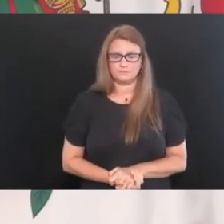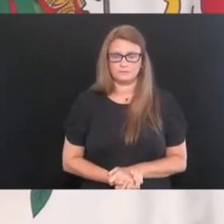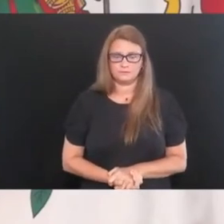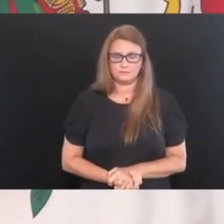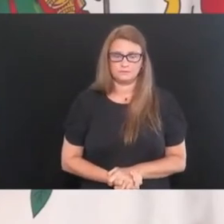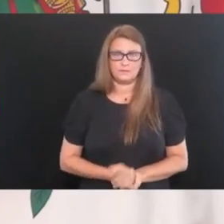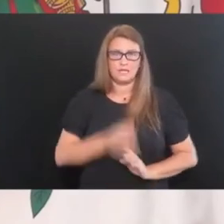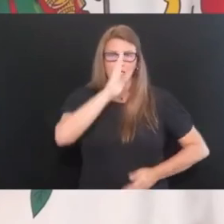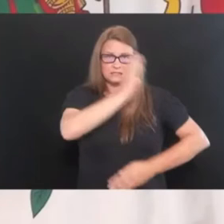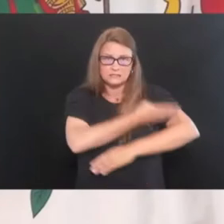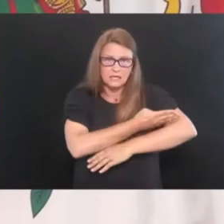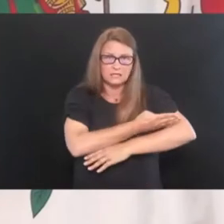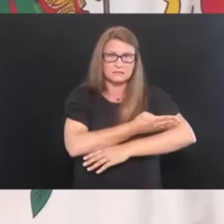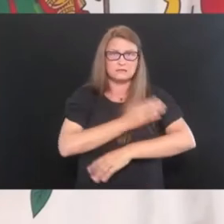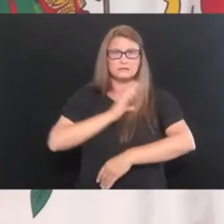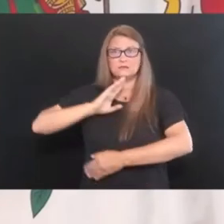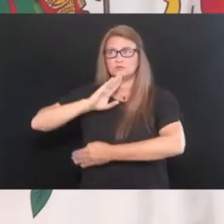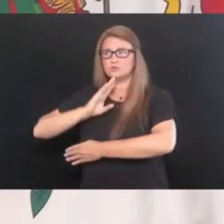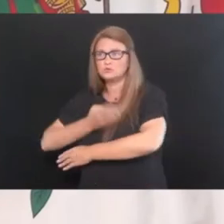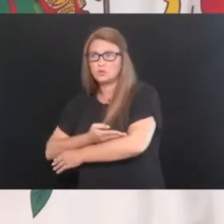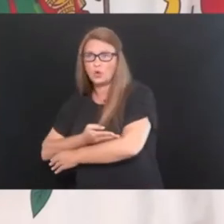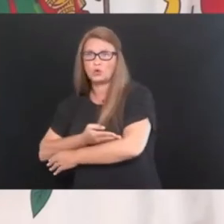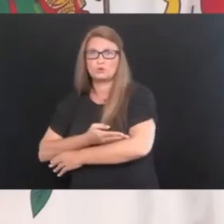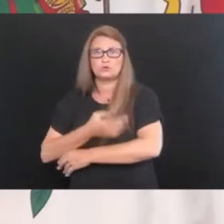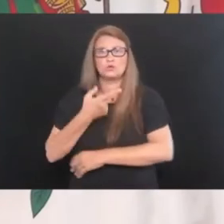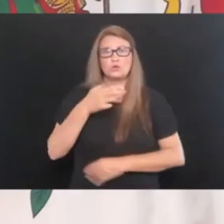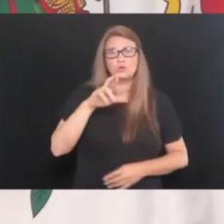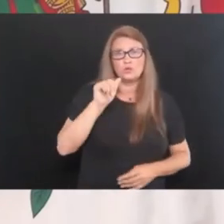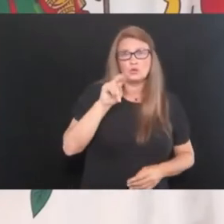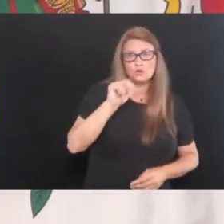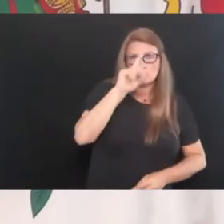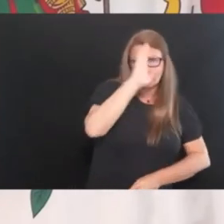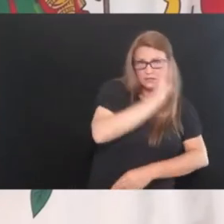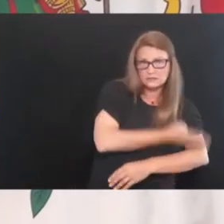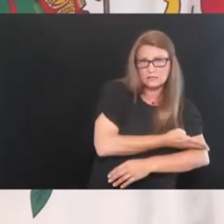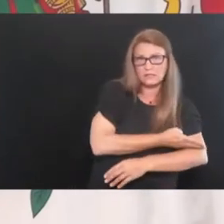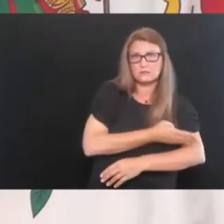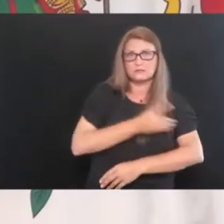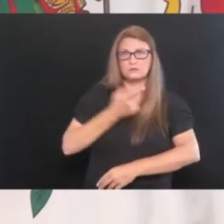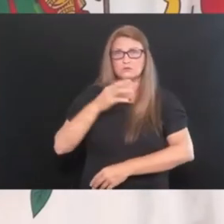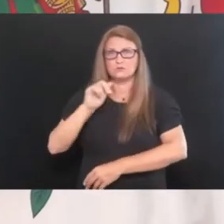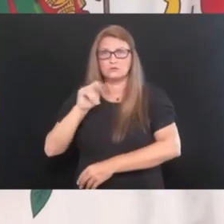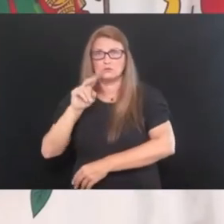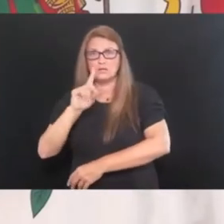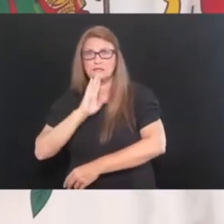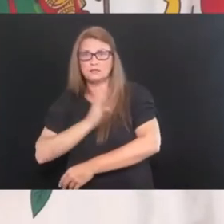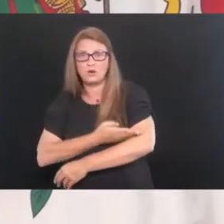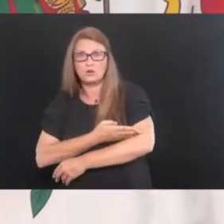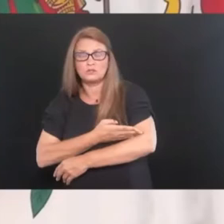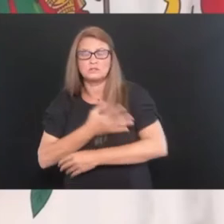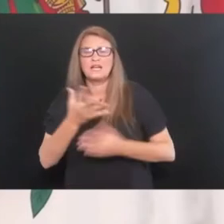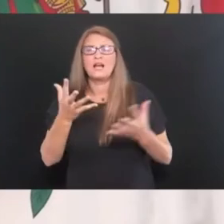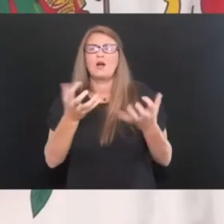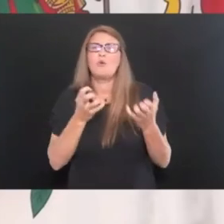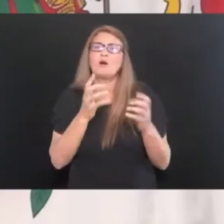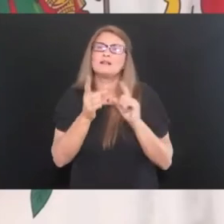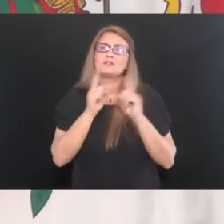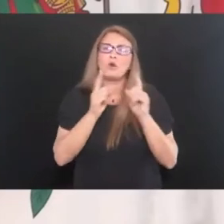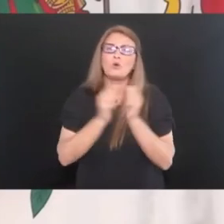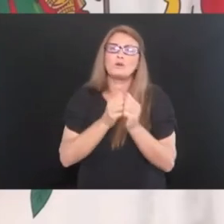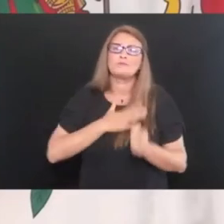sons, daughters, grandsons, granddaughters, just saying, I just would like to talk to my dad